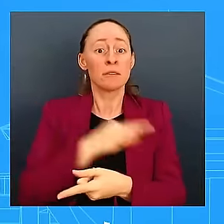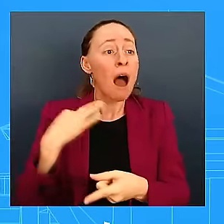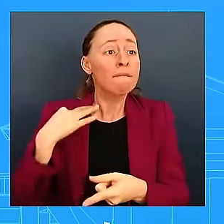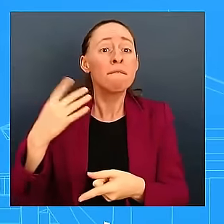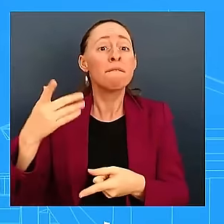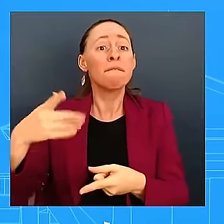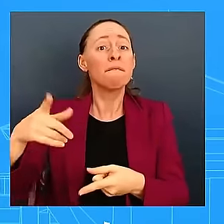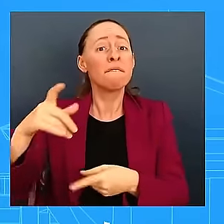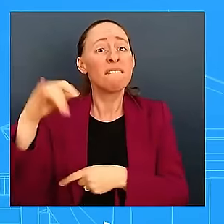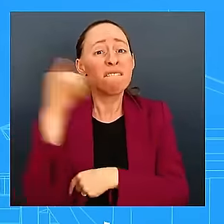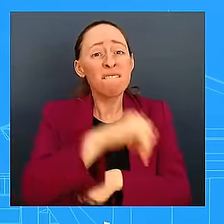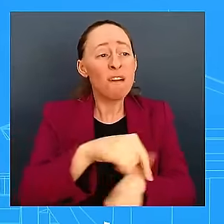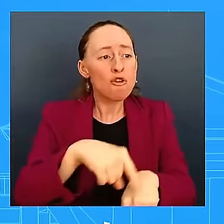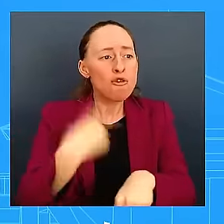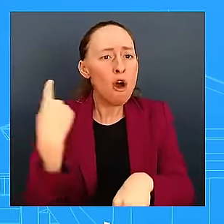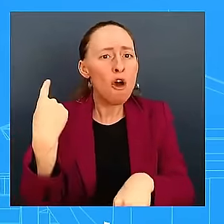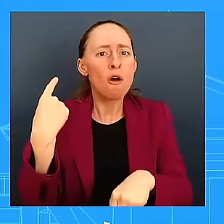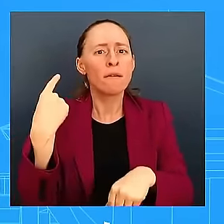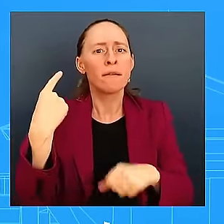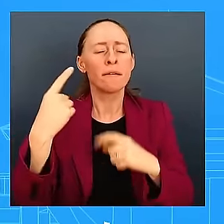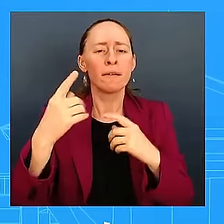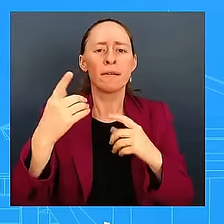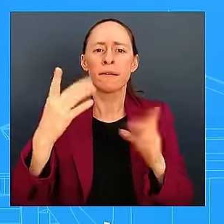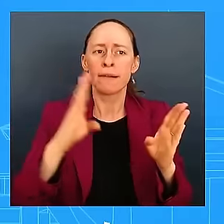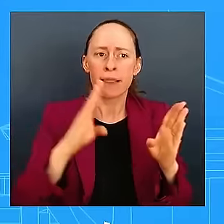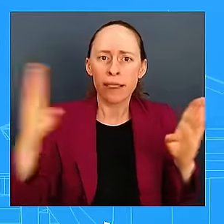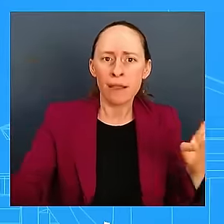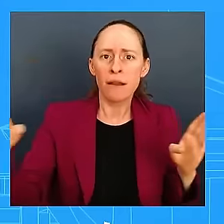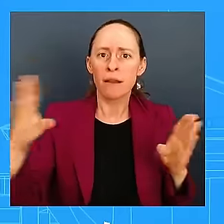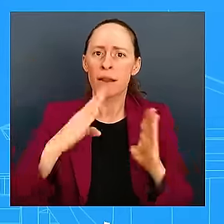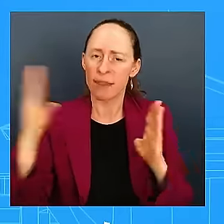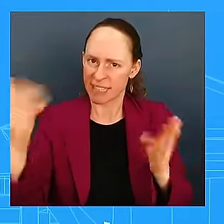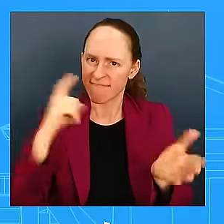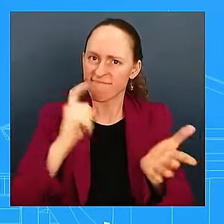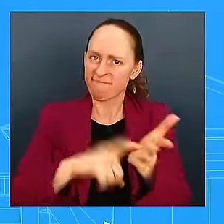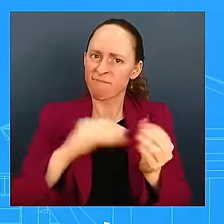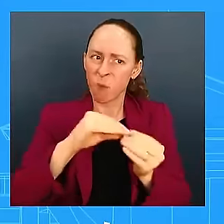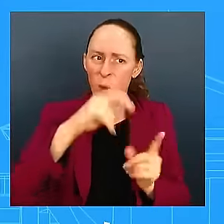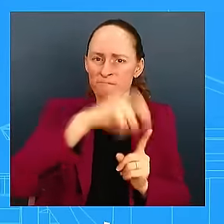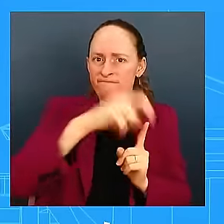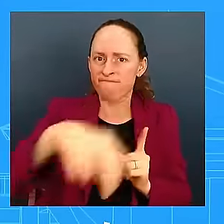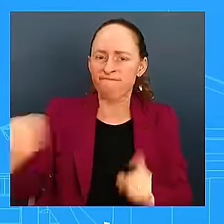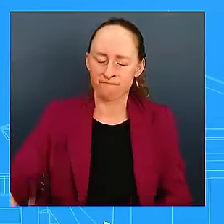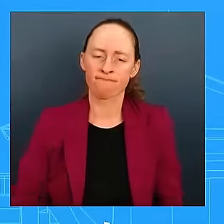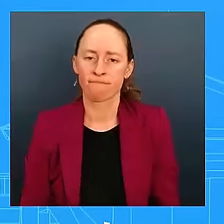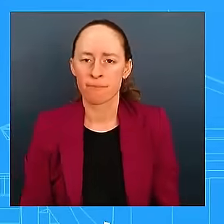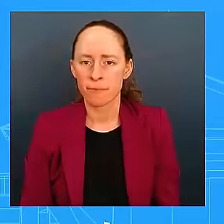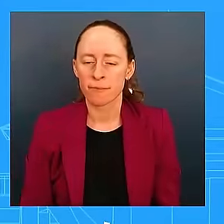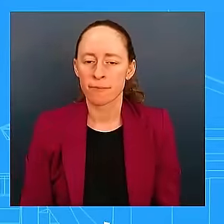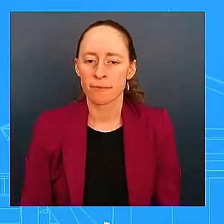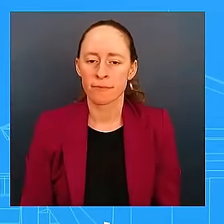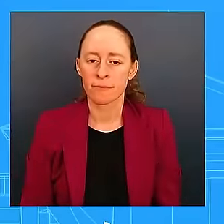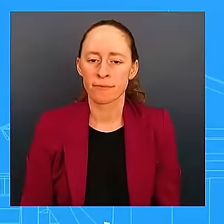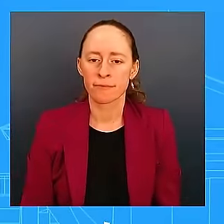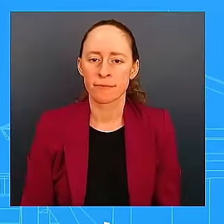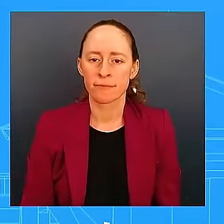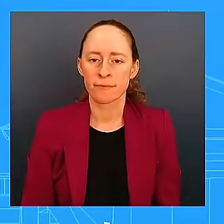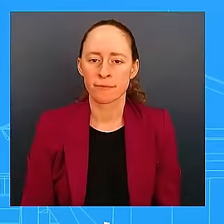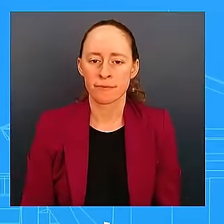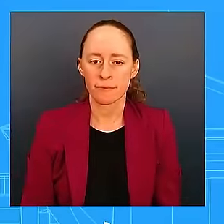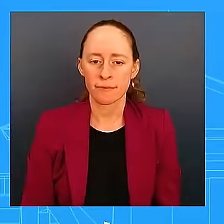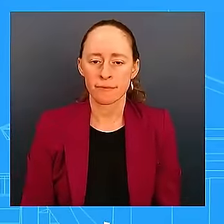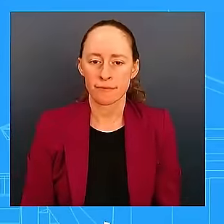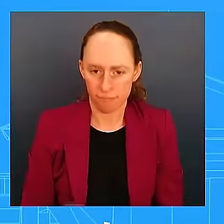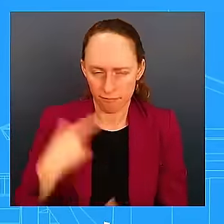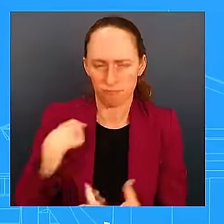And just also related to the money here, some pretty substantial losses projected in terms of the crop insurance,